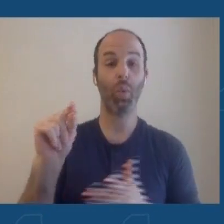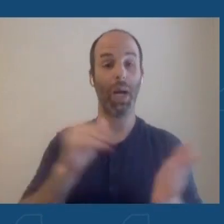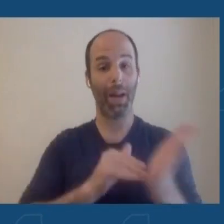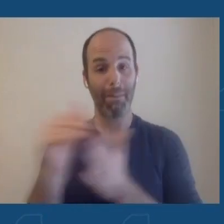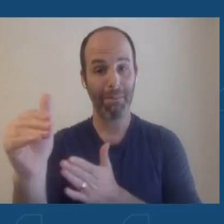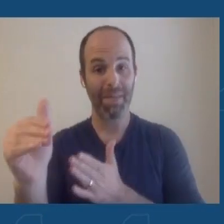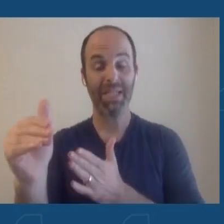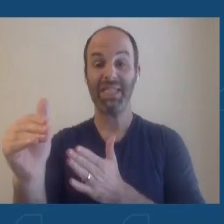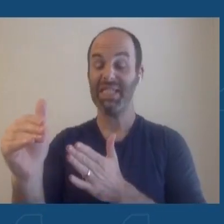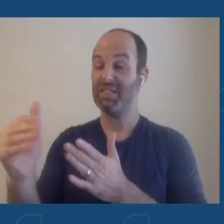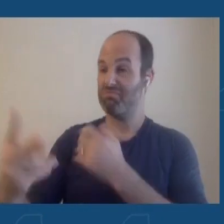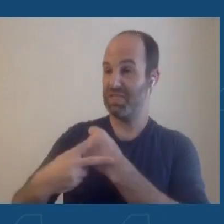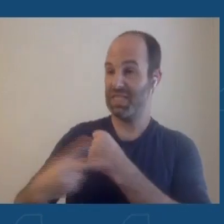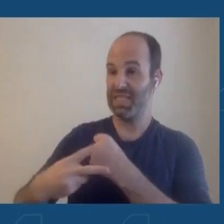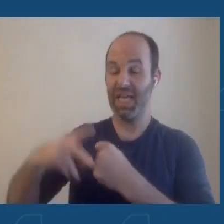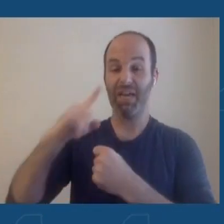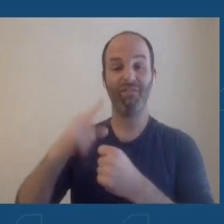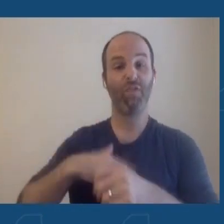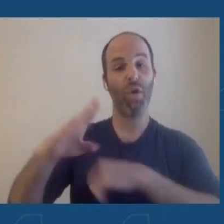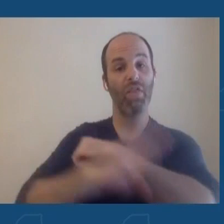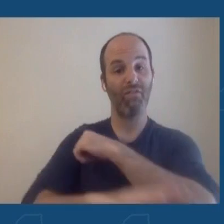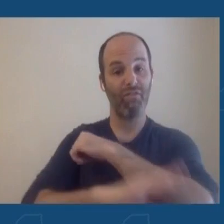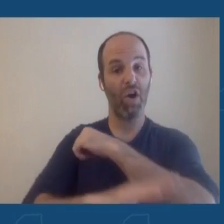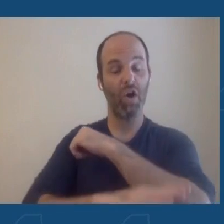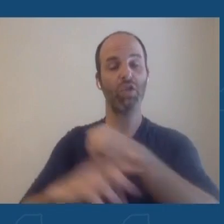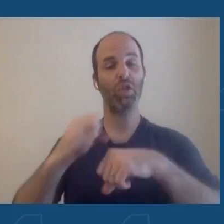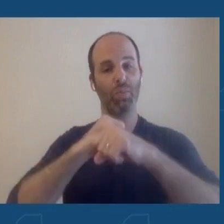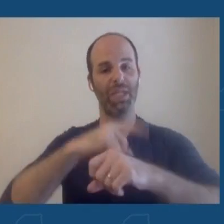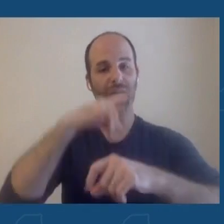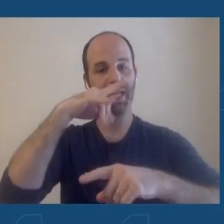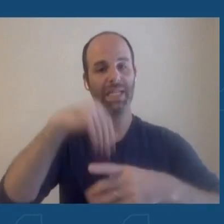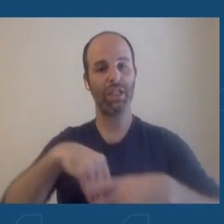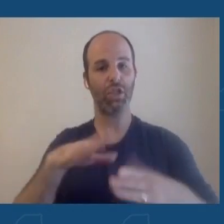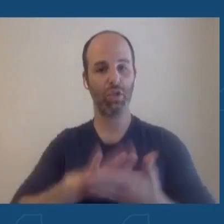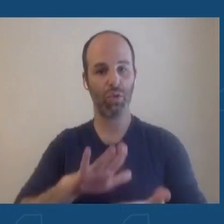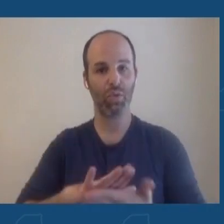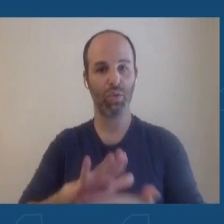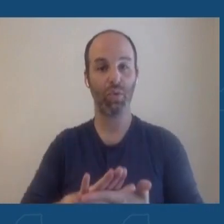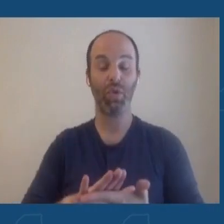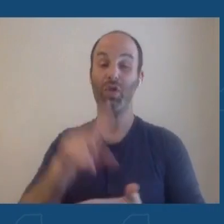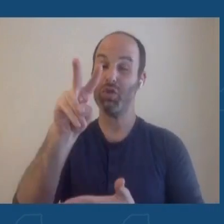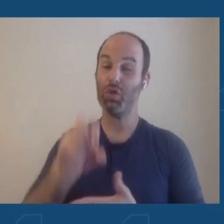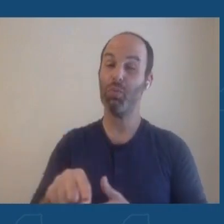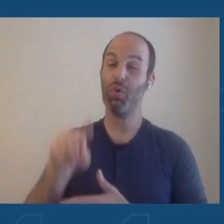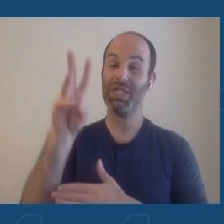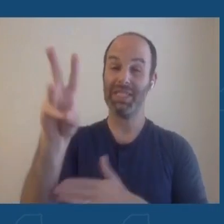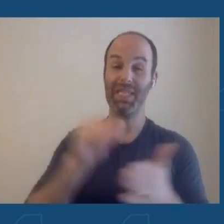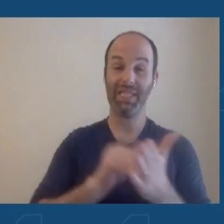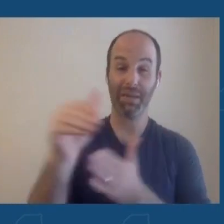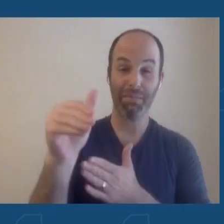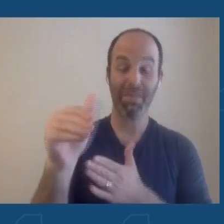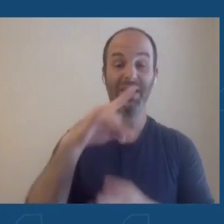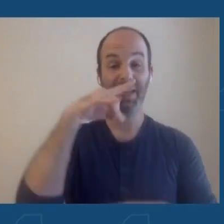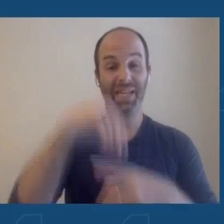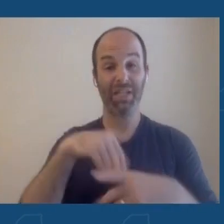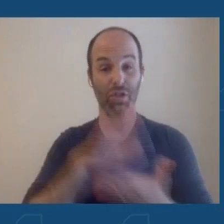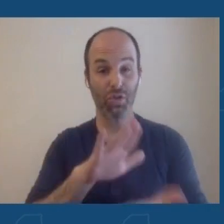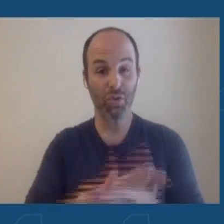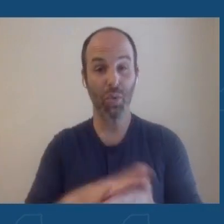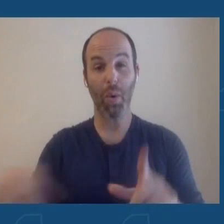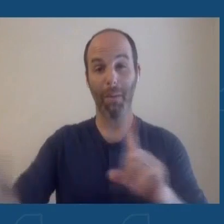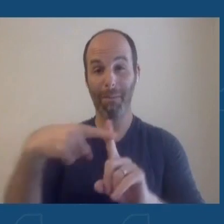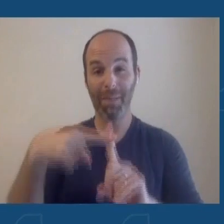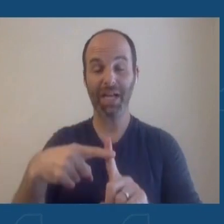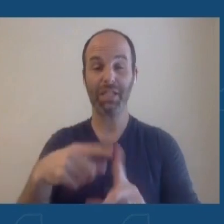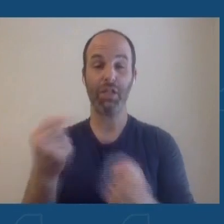to protect the kids in schools. There's 2.6 million children in schools plus support staff and teachers, so we're going to get the 3 million out right